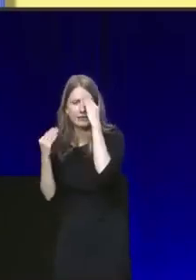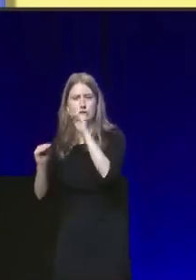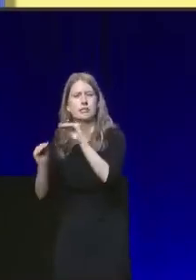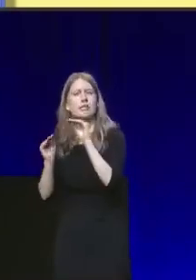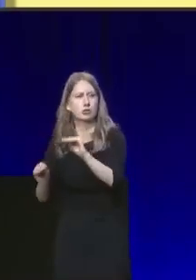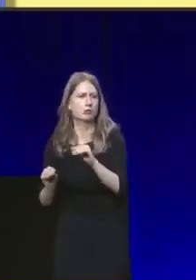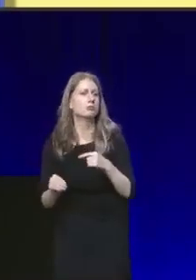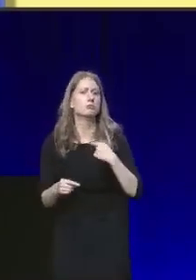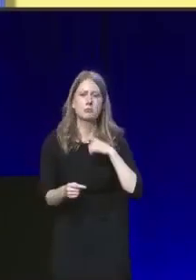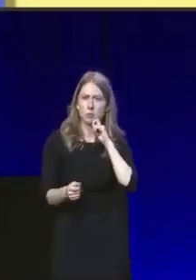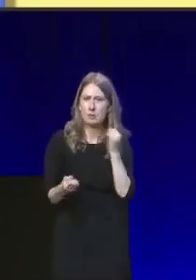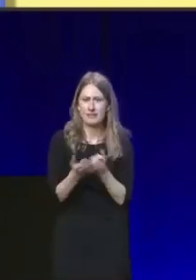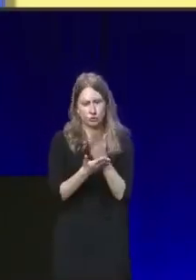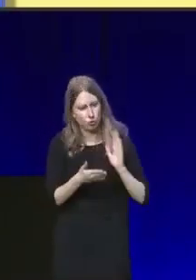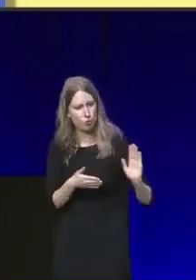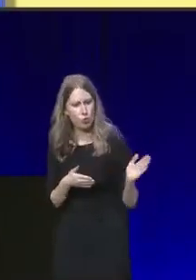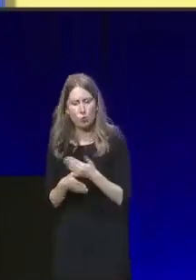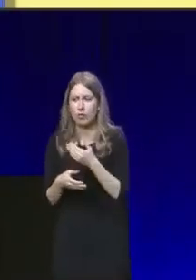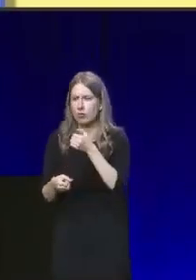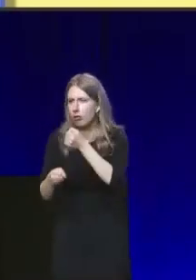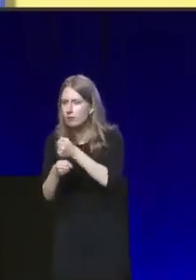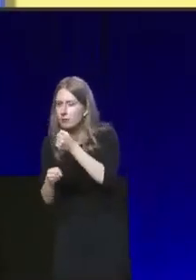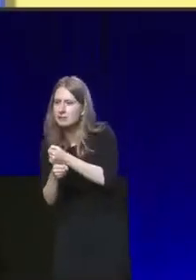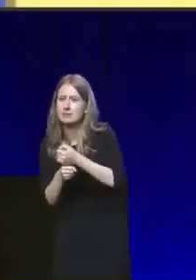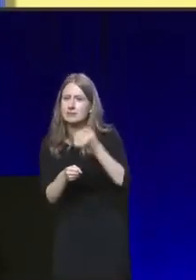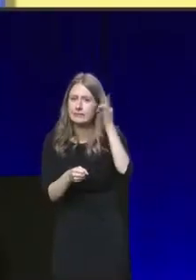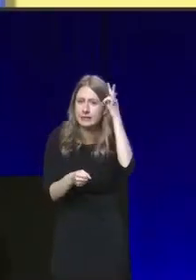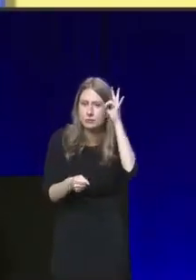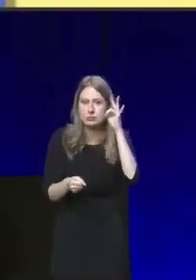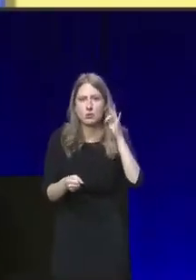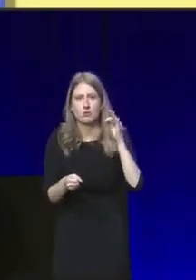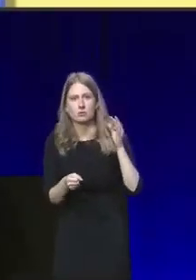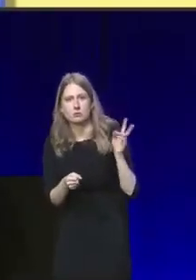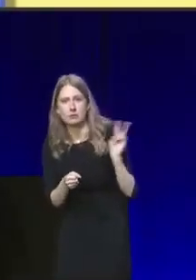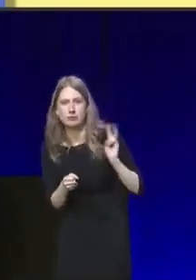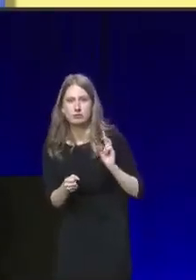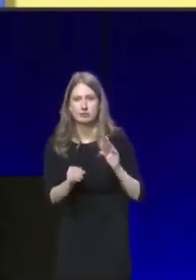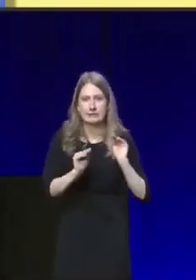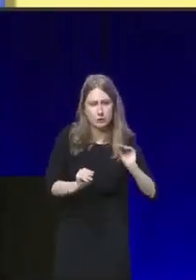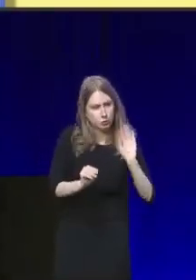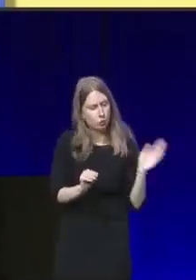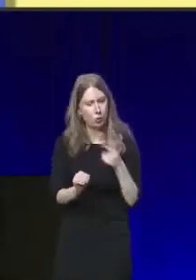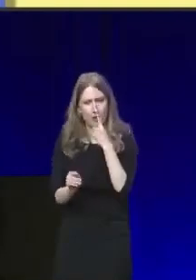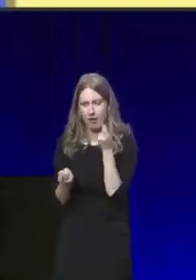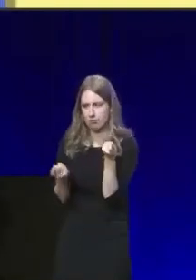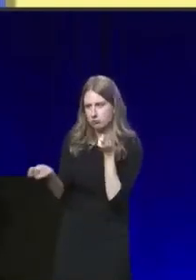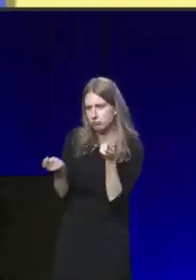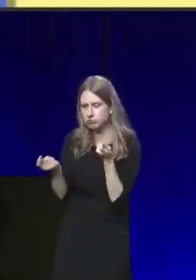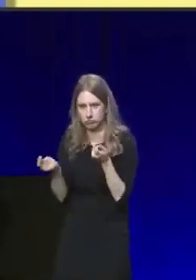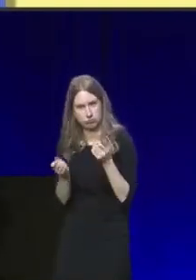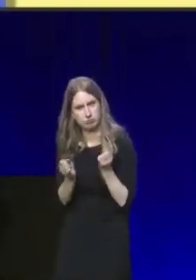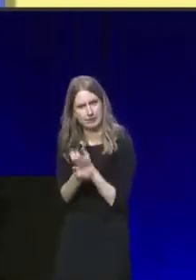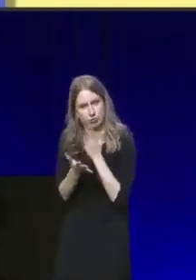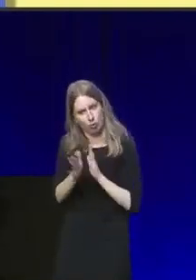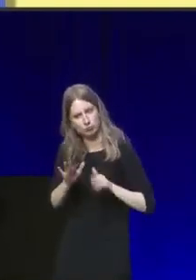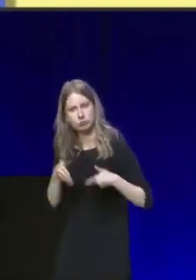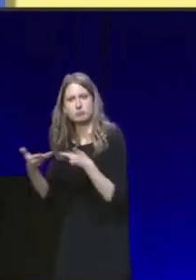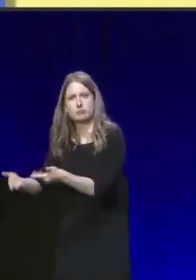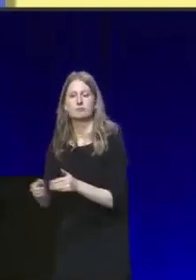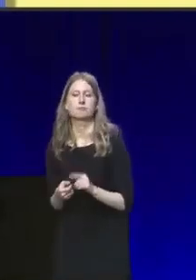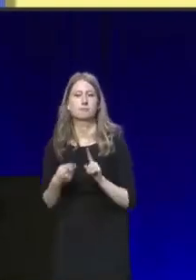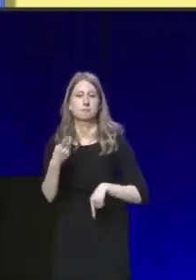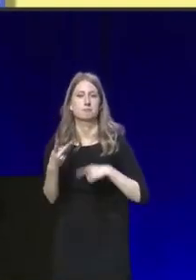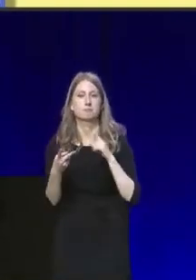ensure that all of us, government, councils, teachers and parents, are able to play our part in delivering that. In housing,